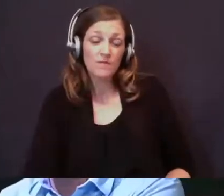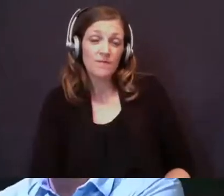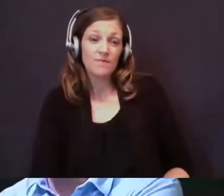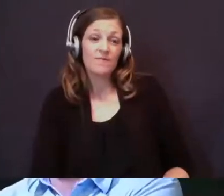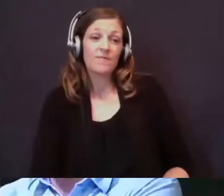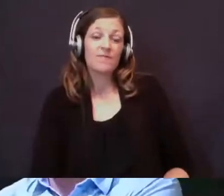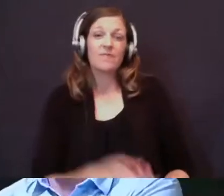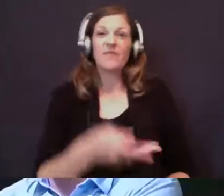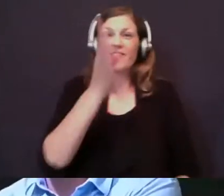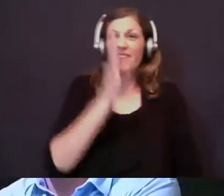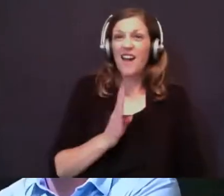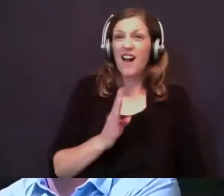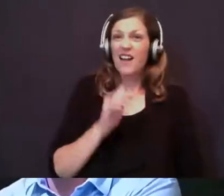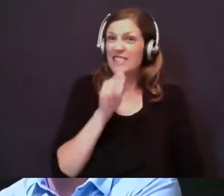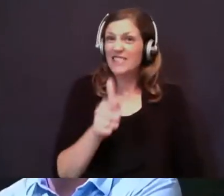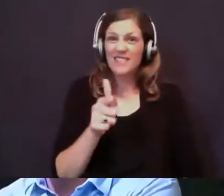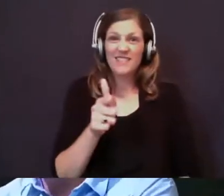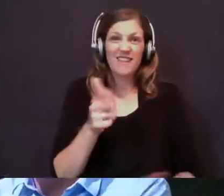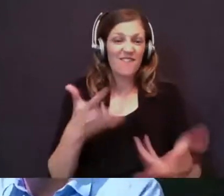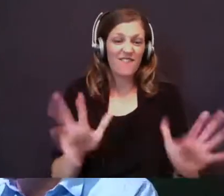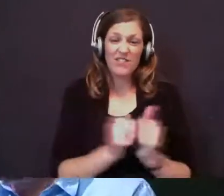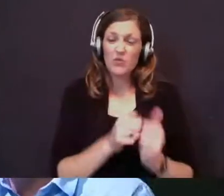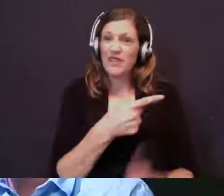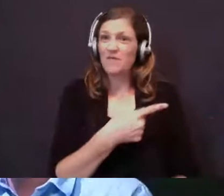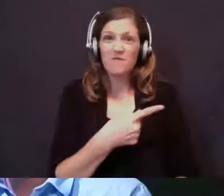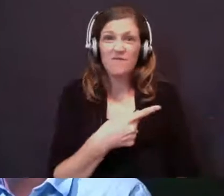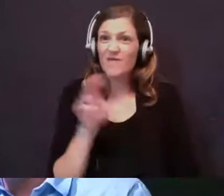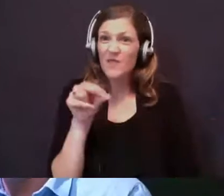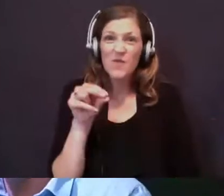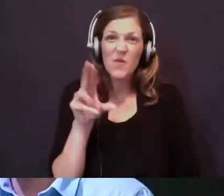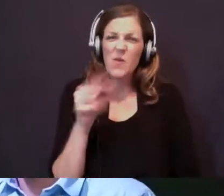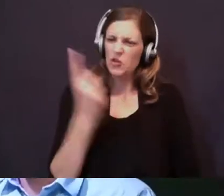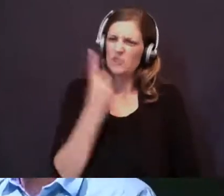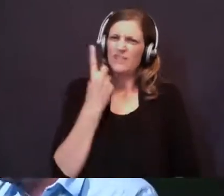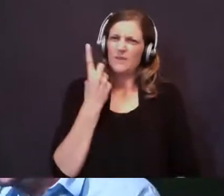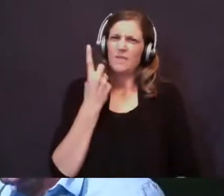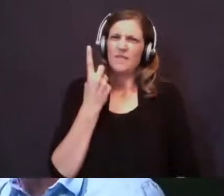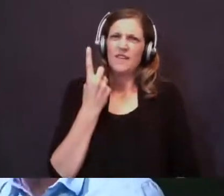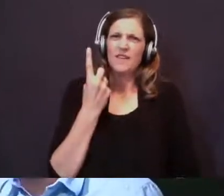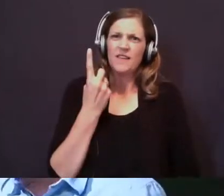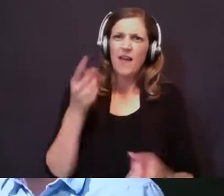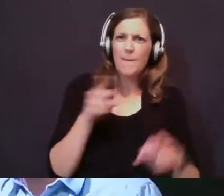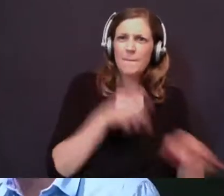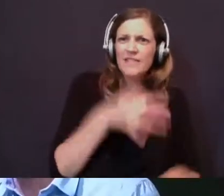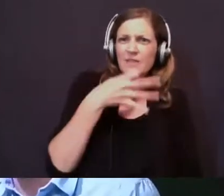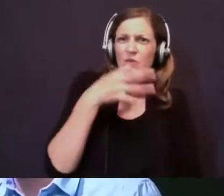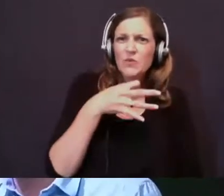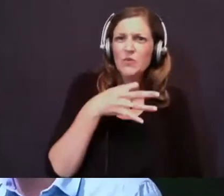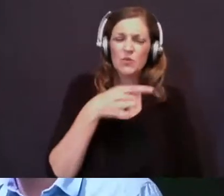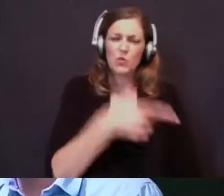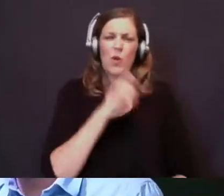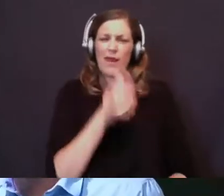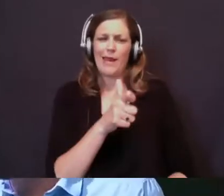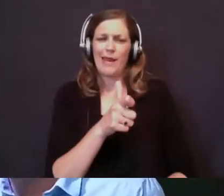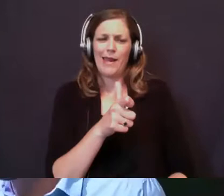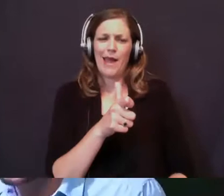is not done with Elijah. There's something that's coming. You're not as good as dead, Elijah.